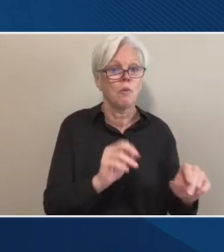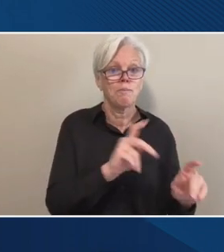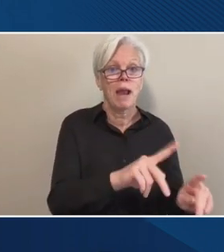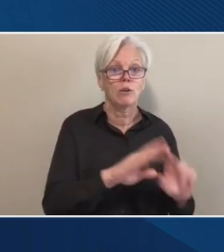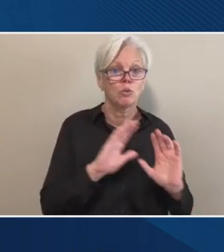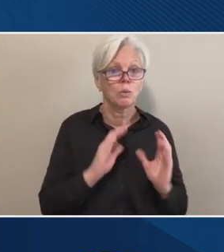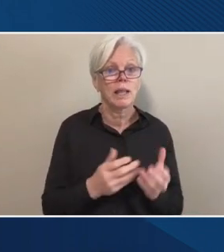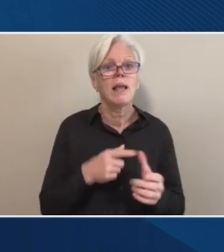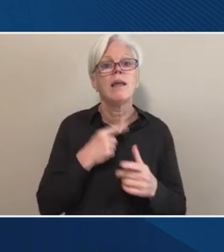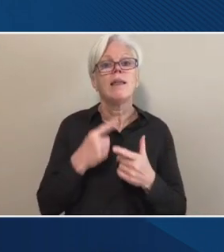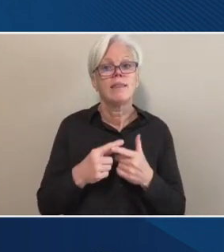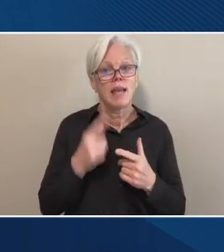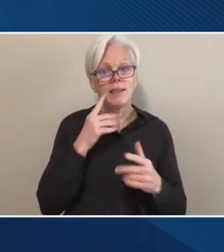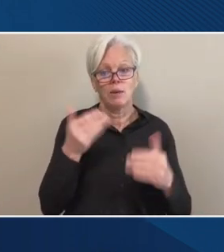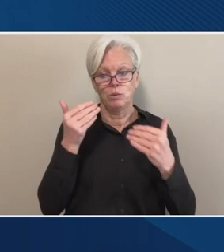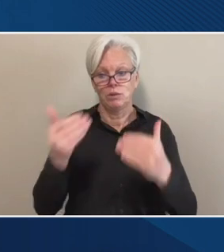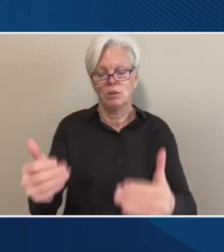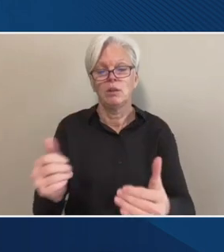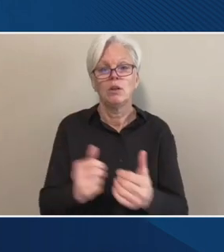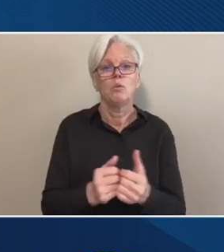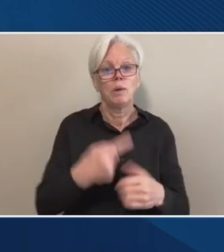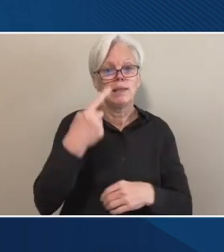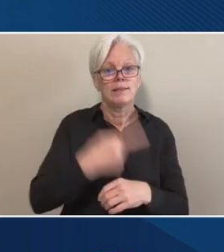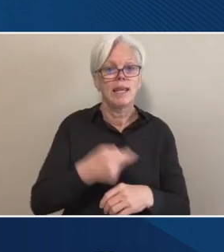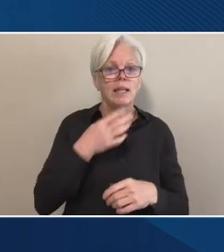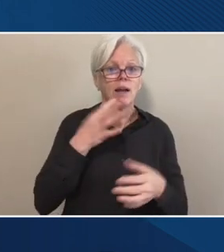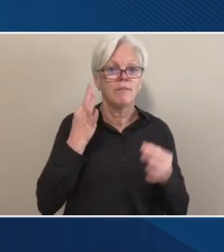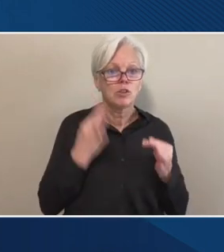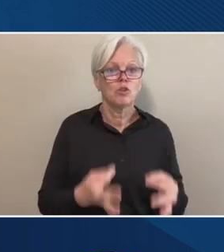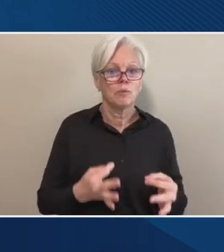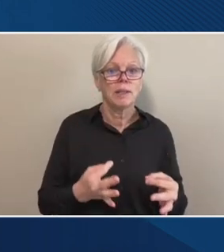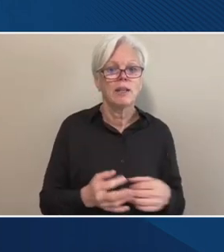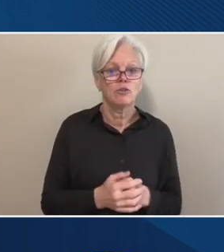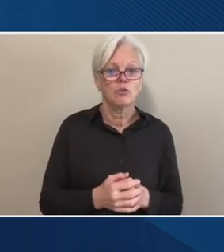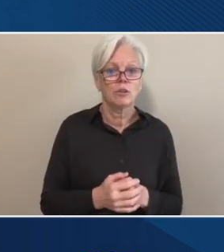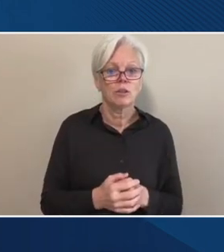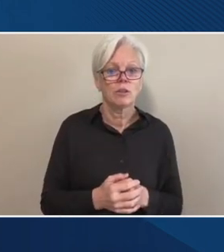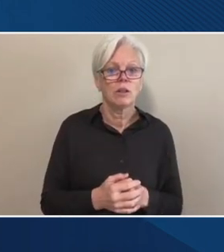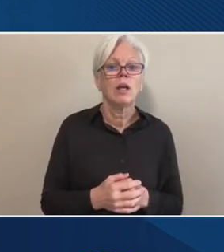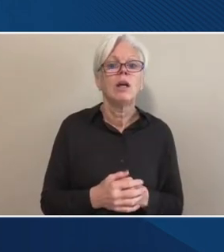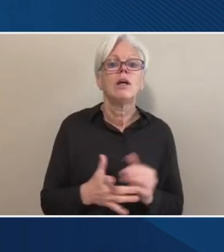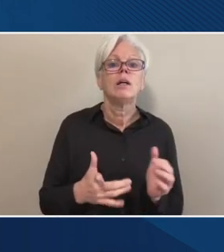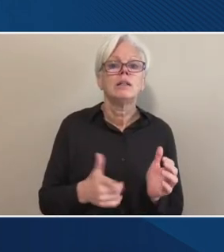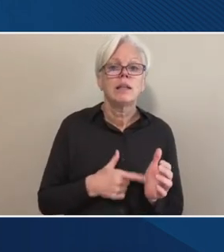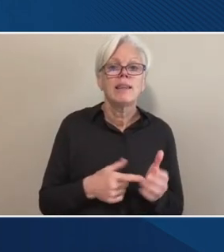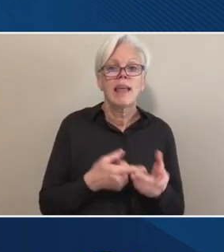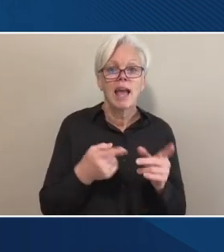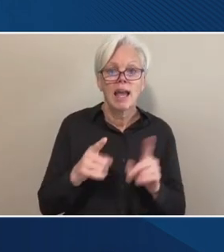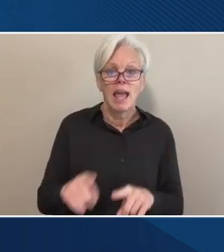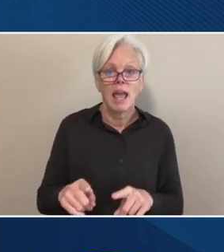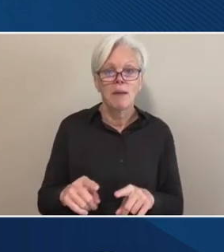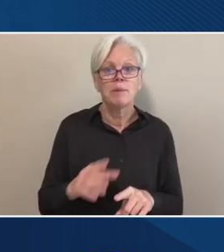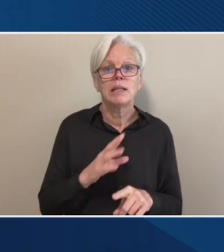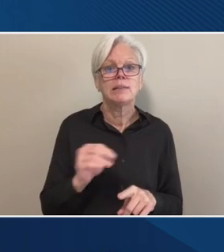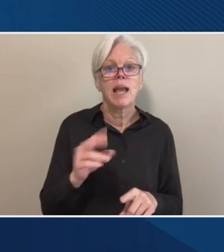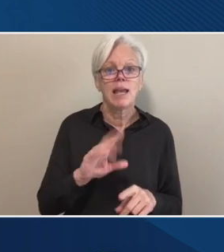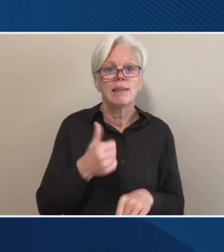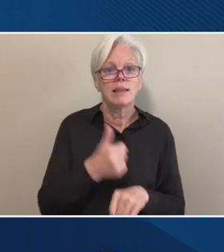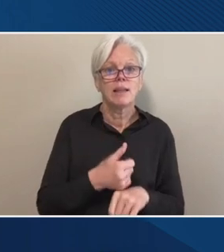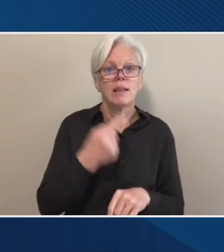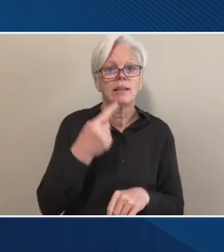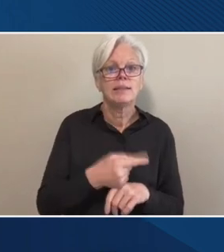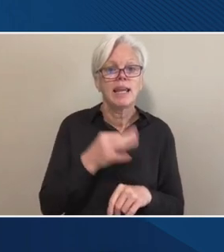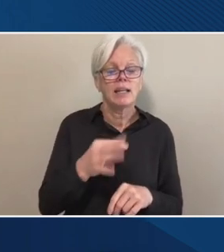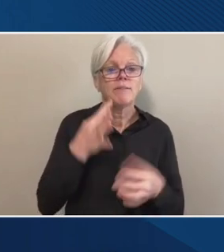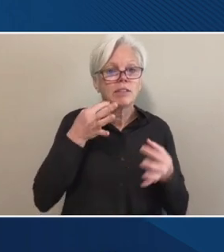then they will move forward with the date of determination. Um, in some cases that happens and then, uh, they establish a date of determination on